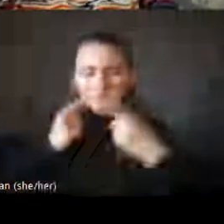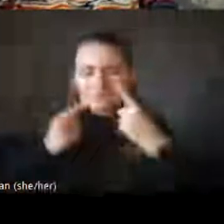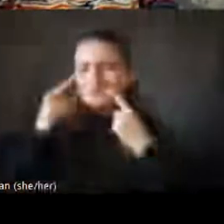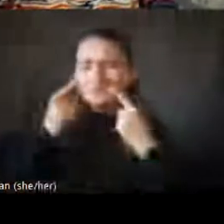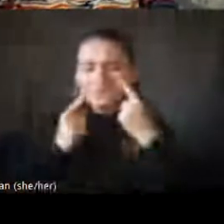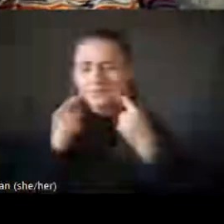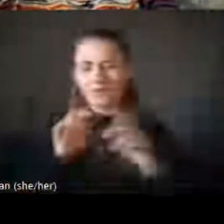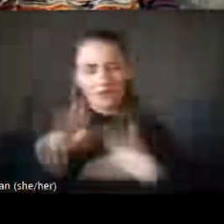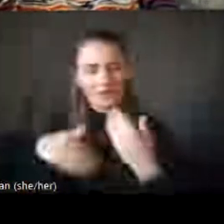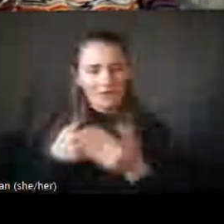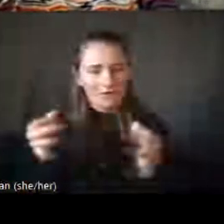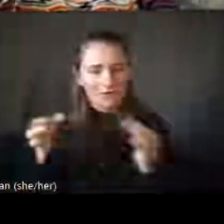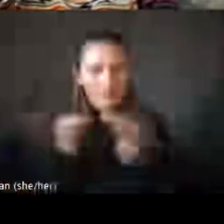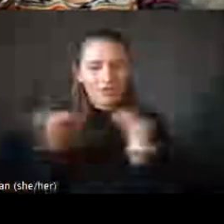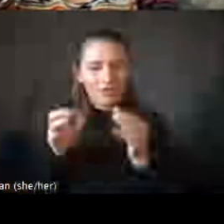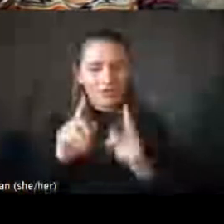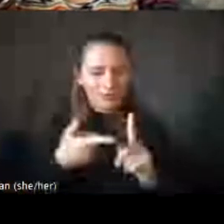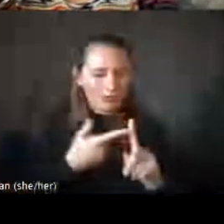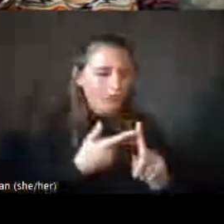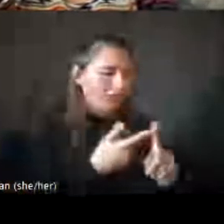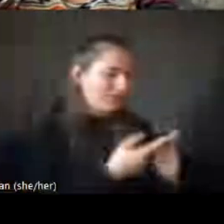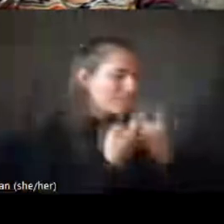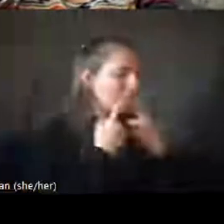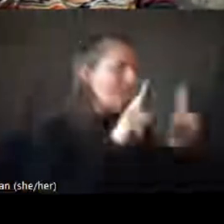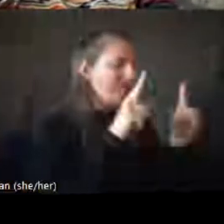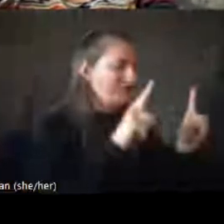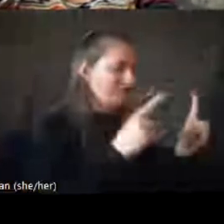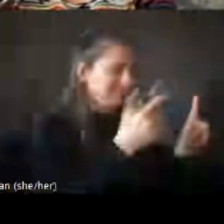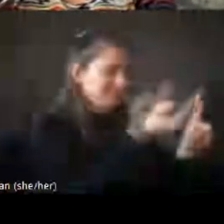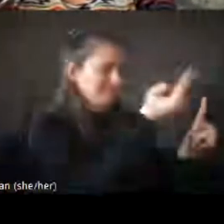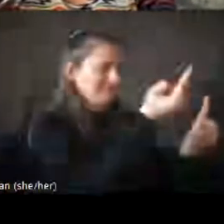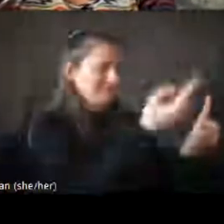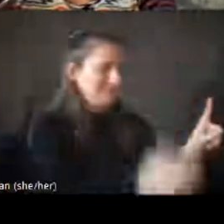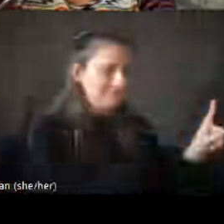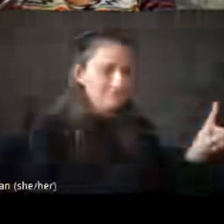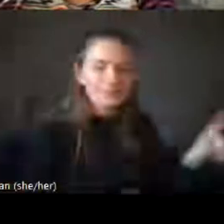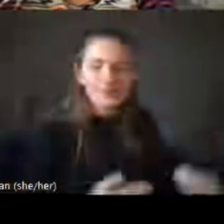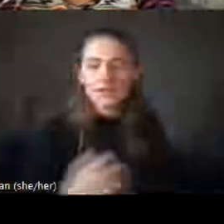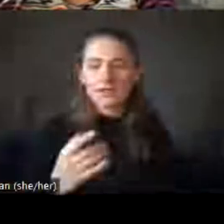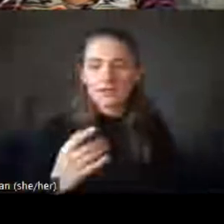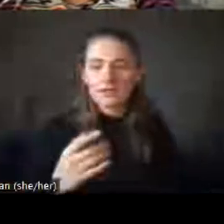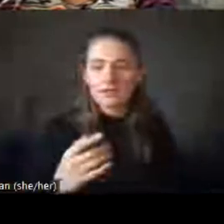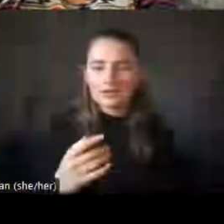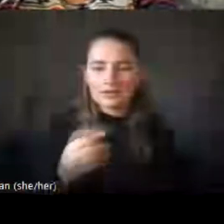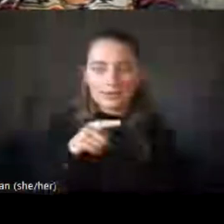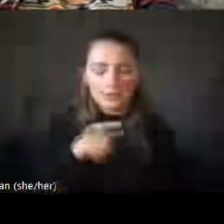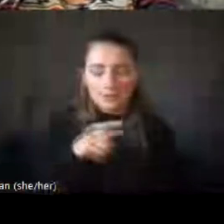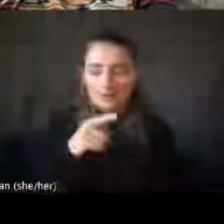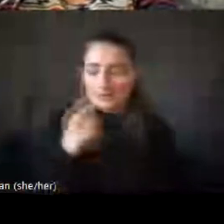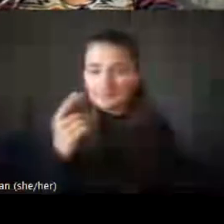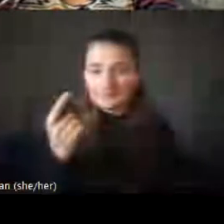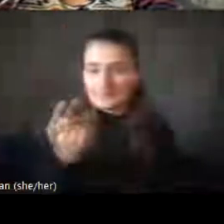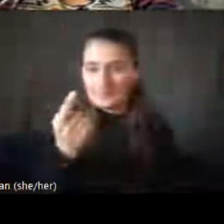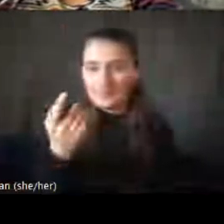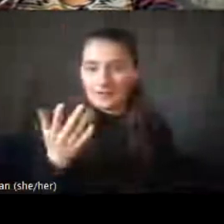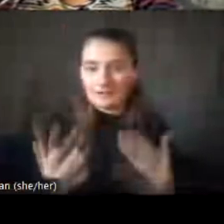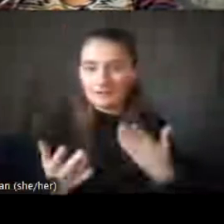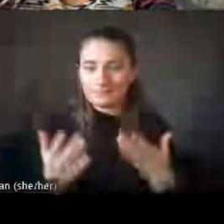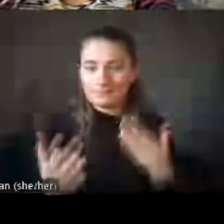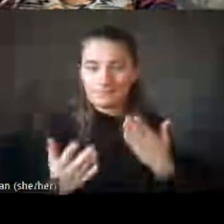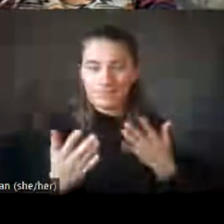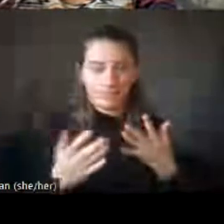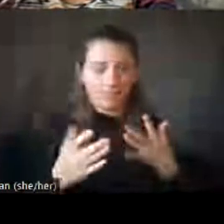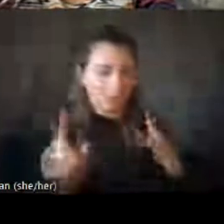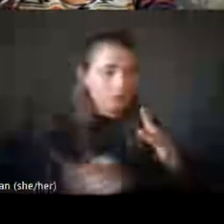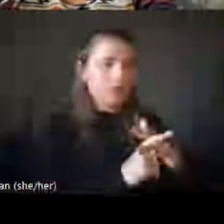when there's that little victory that they have, or, you know, when there's things that you think they're, oh my God, this is going to, this is going to set them off. And then all